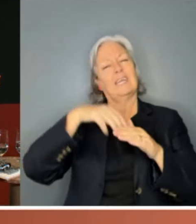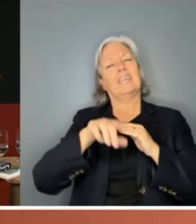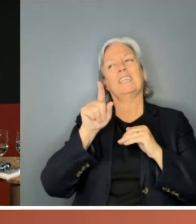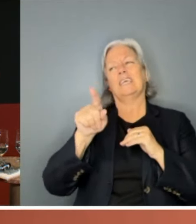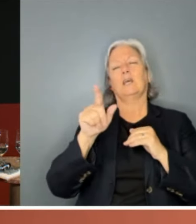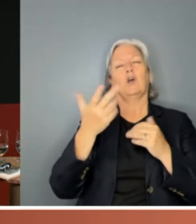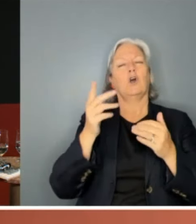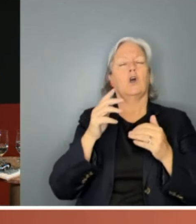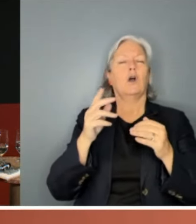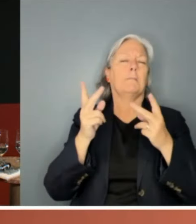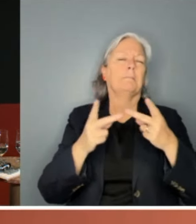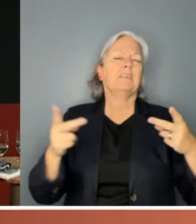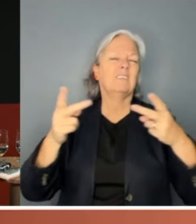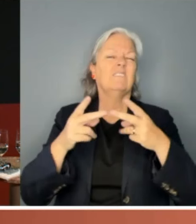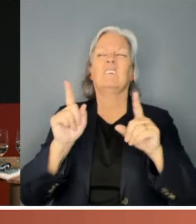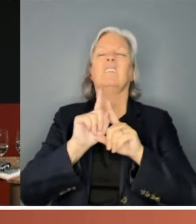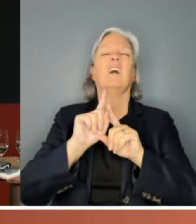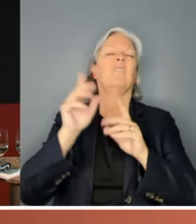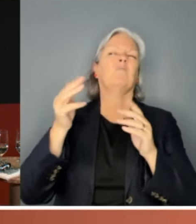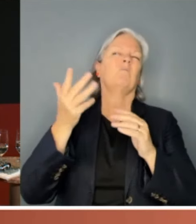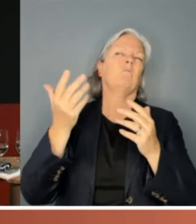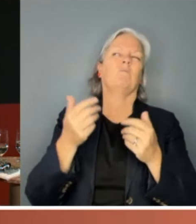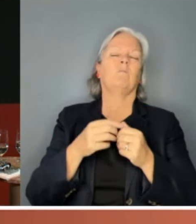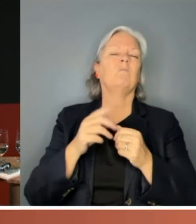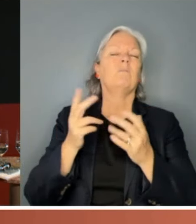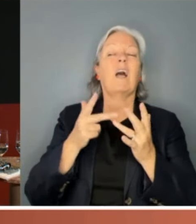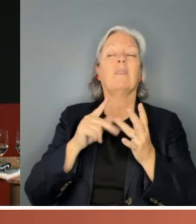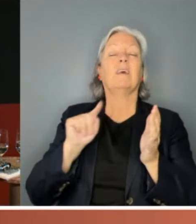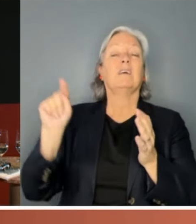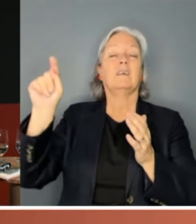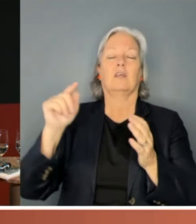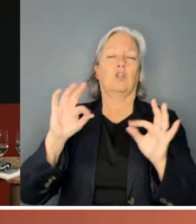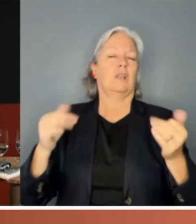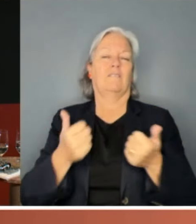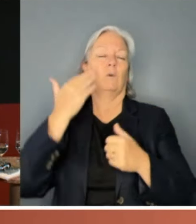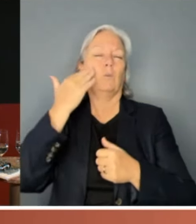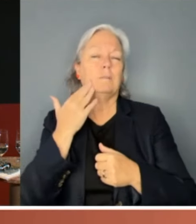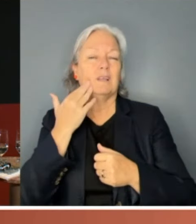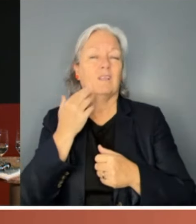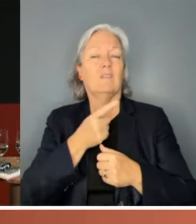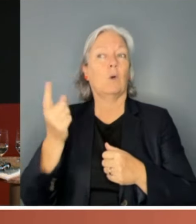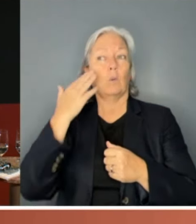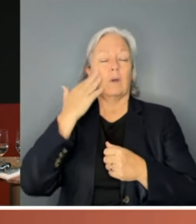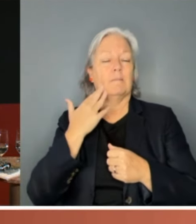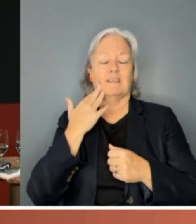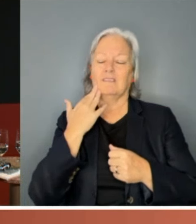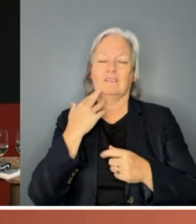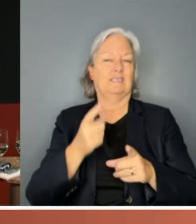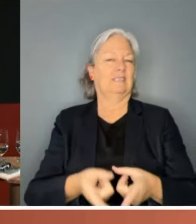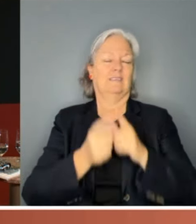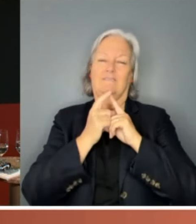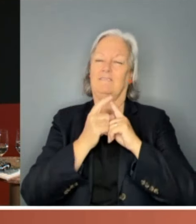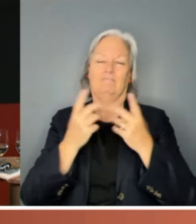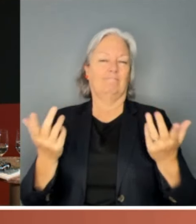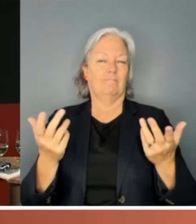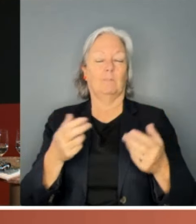parliaments across our neighbours, we are very short of women, and those women are really struggling, and so we either have